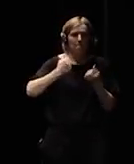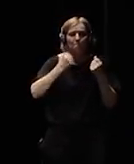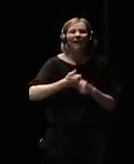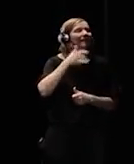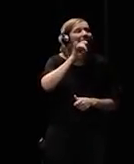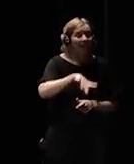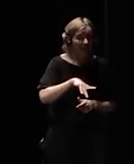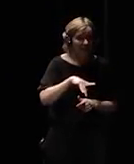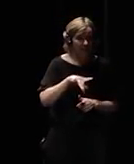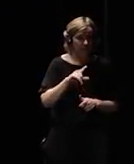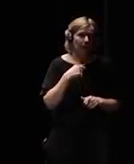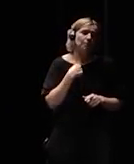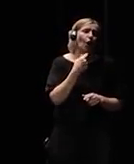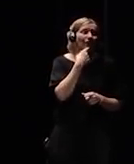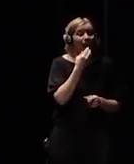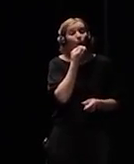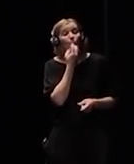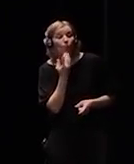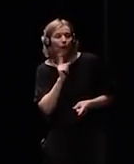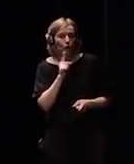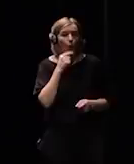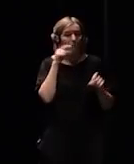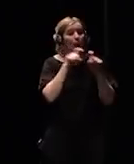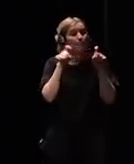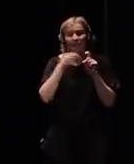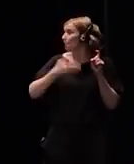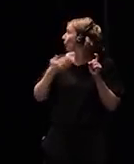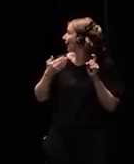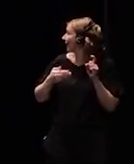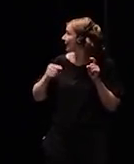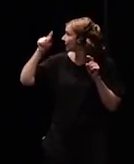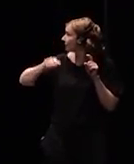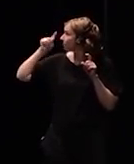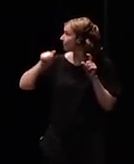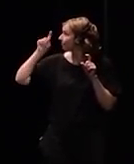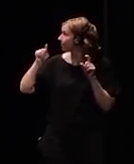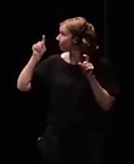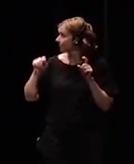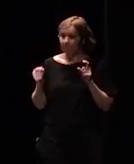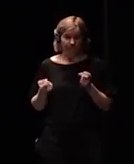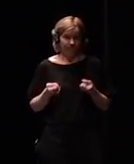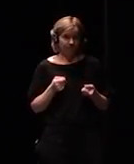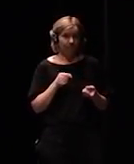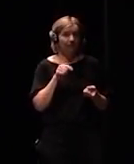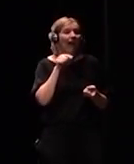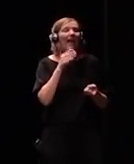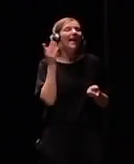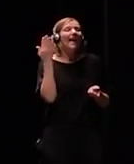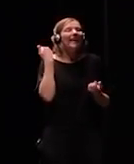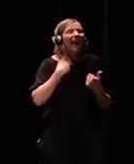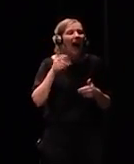but these are the companies it's no longer oil and gas or banking or the military